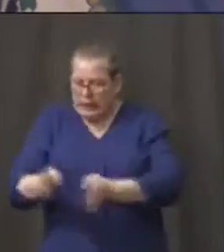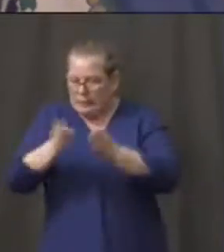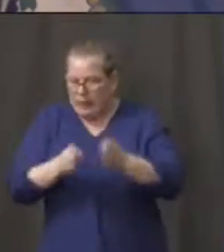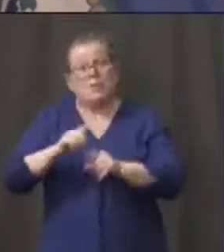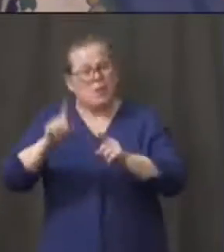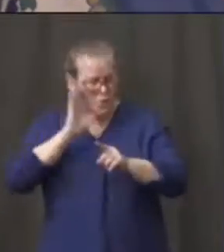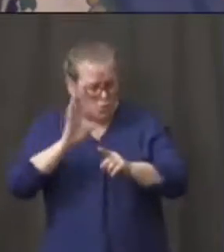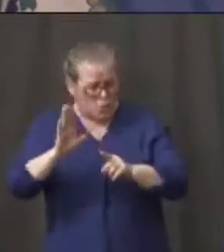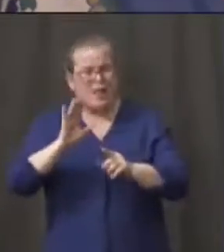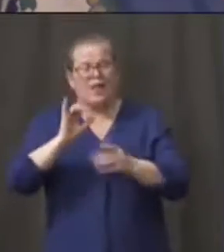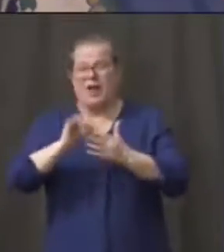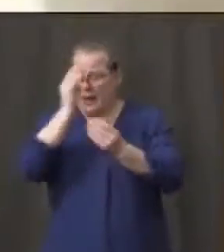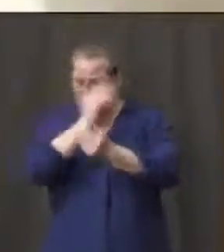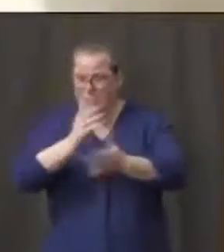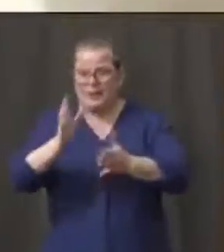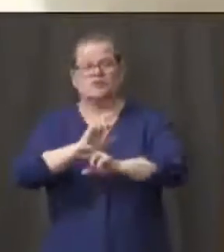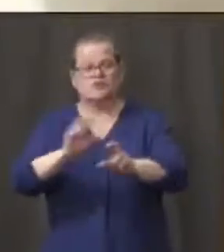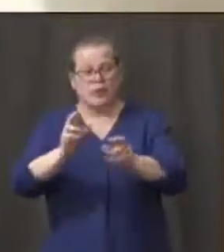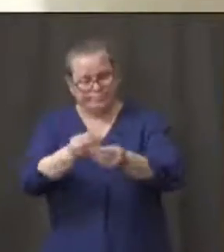one of you.